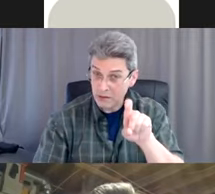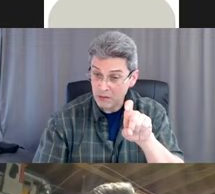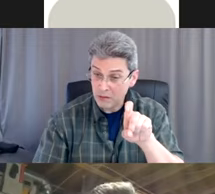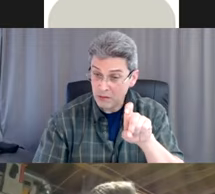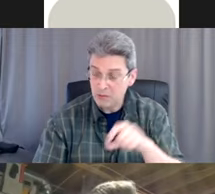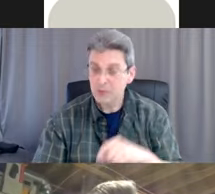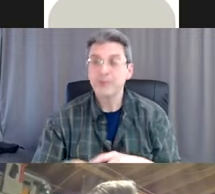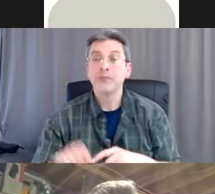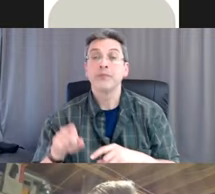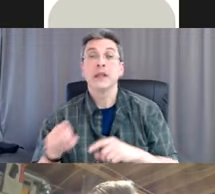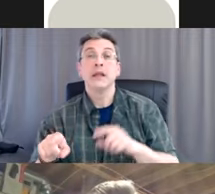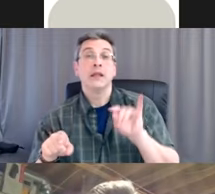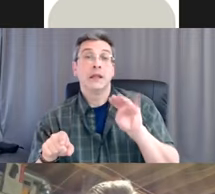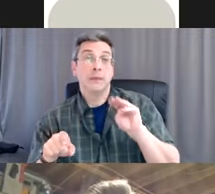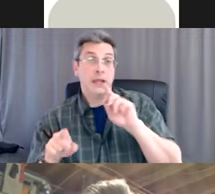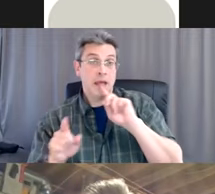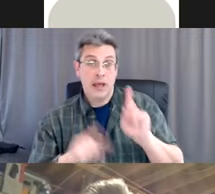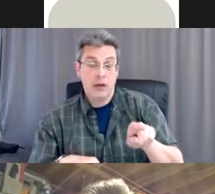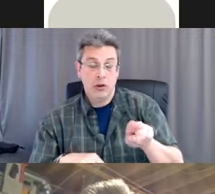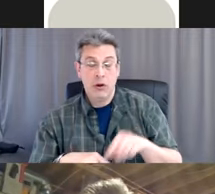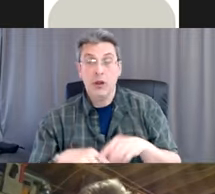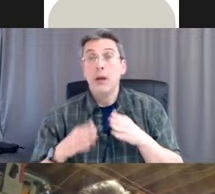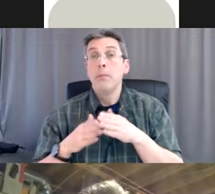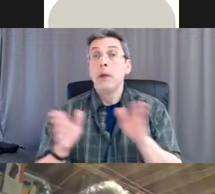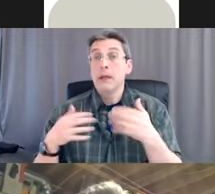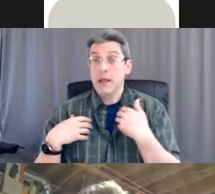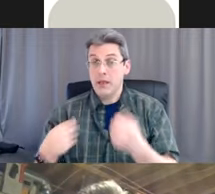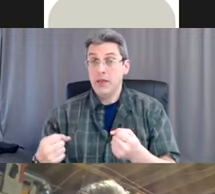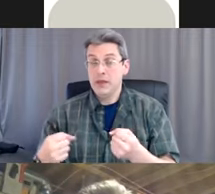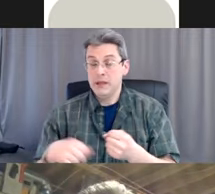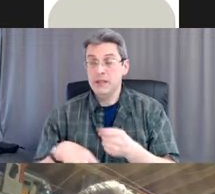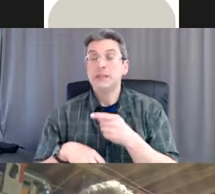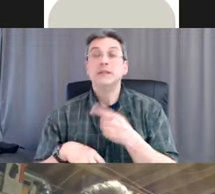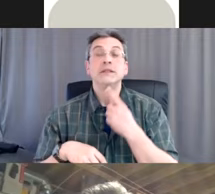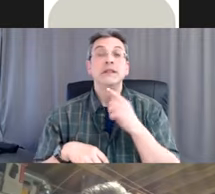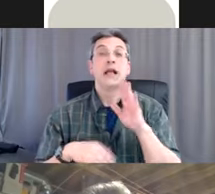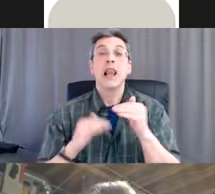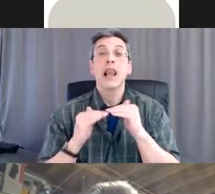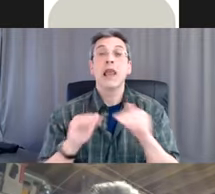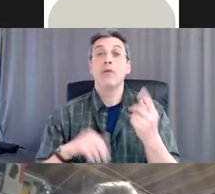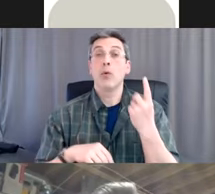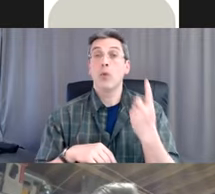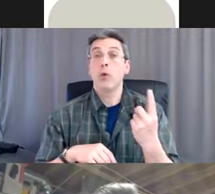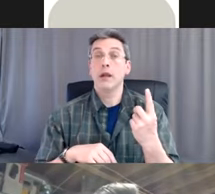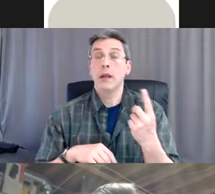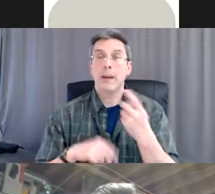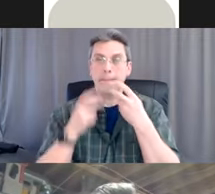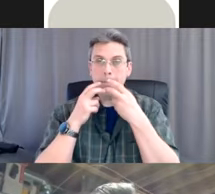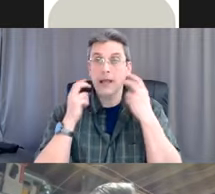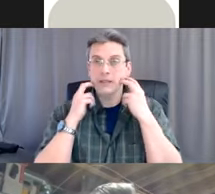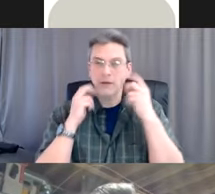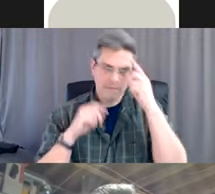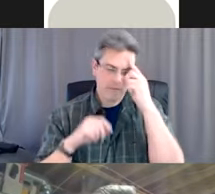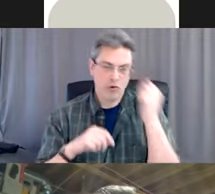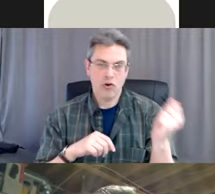public health has said a level one mask for all care because we don't know about the community